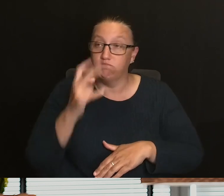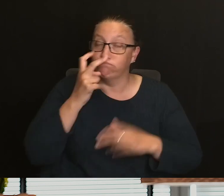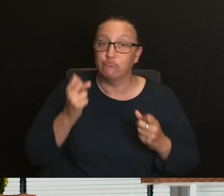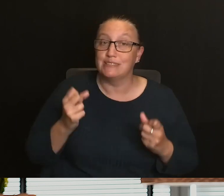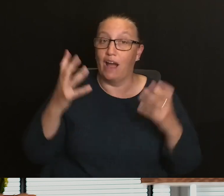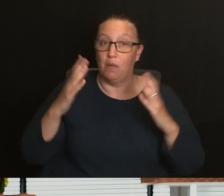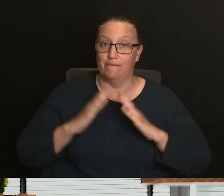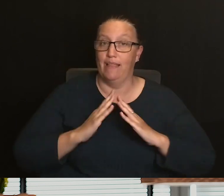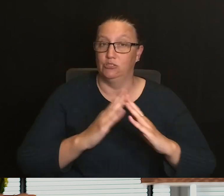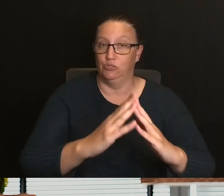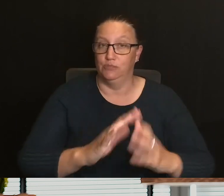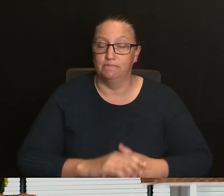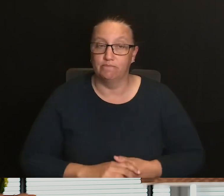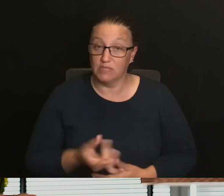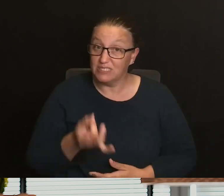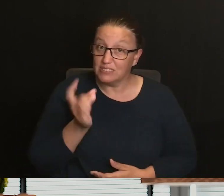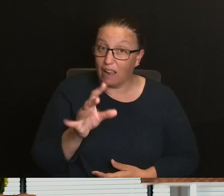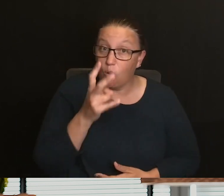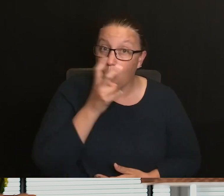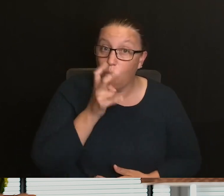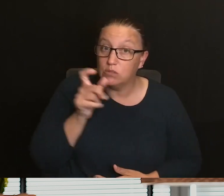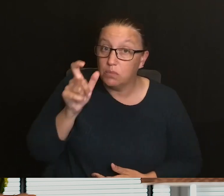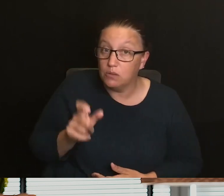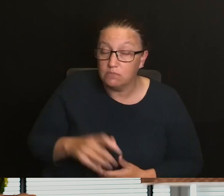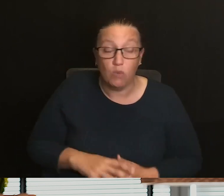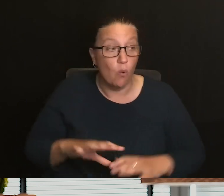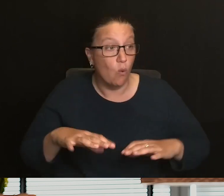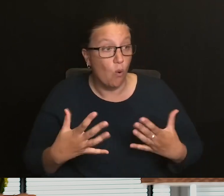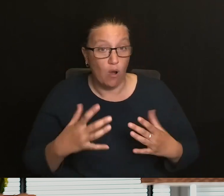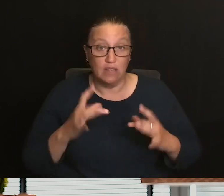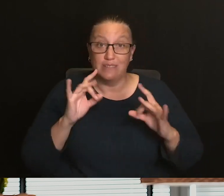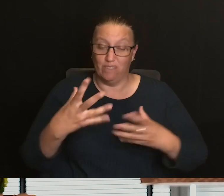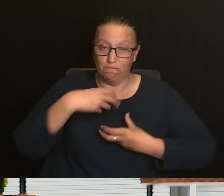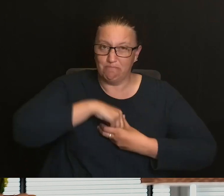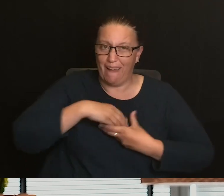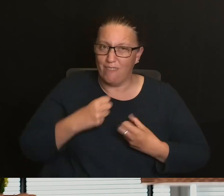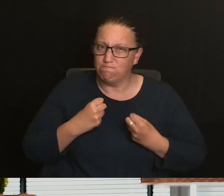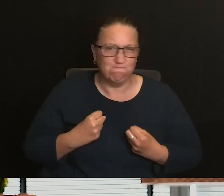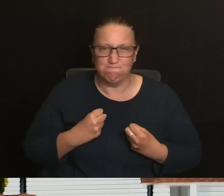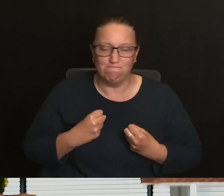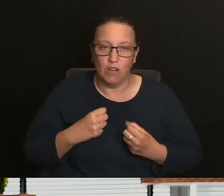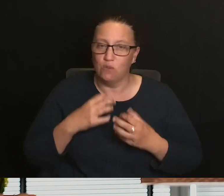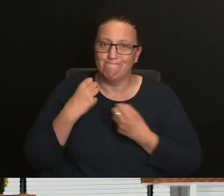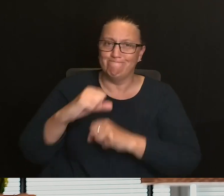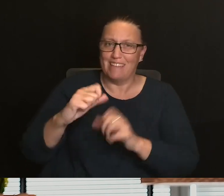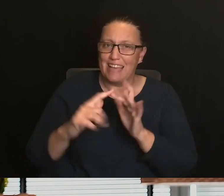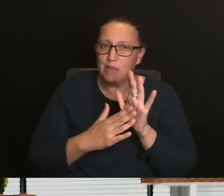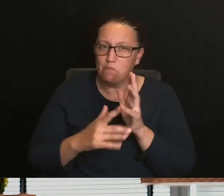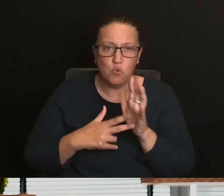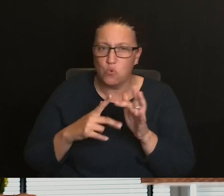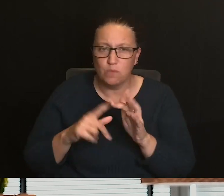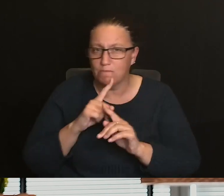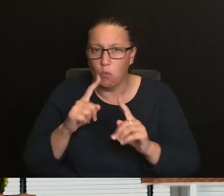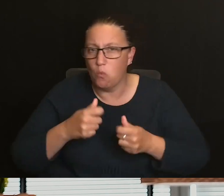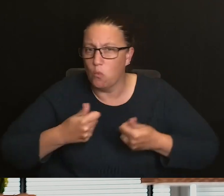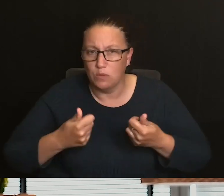someone who has underlying health conditions, it's important to consider topping up your COVID-19 protection with a booster vaccine